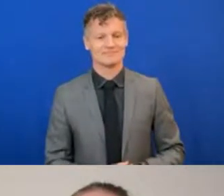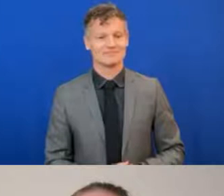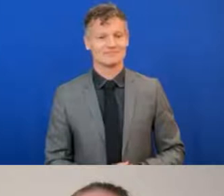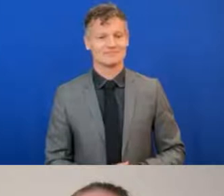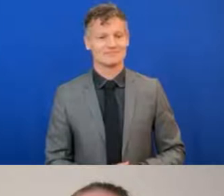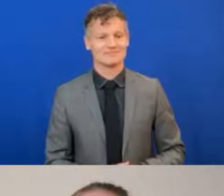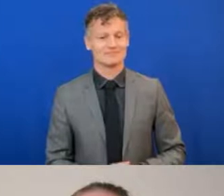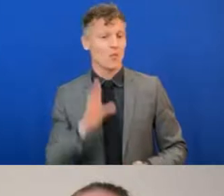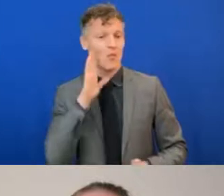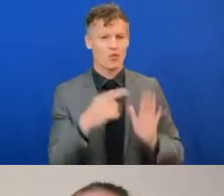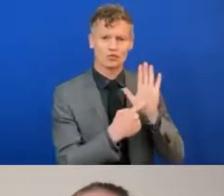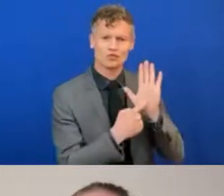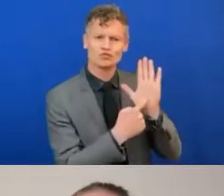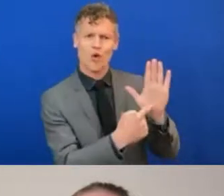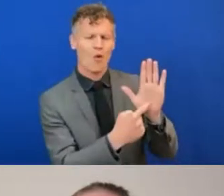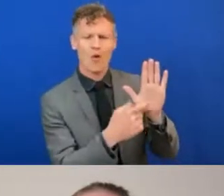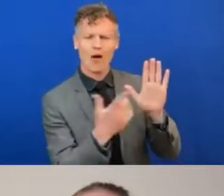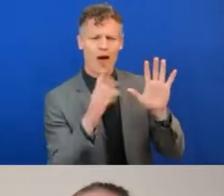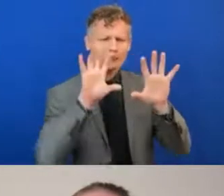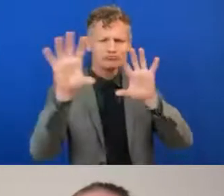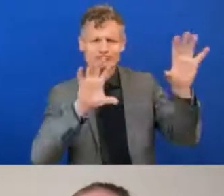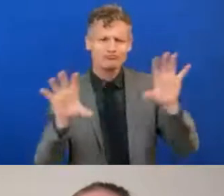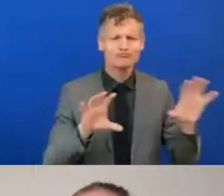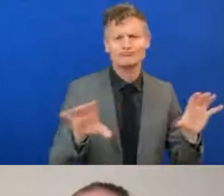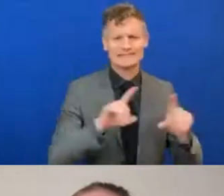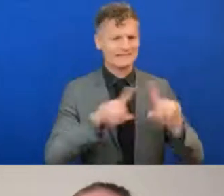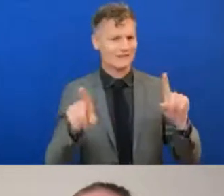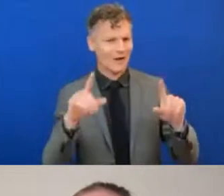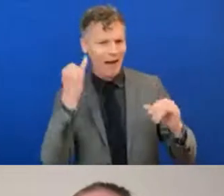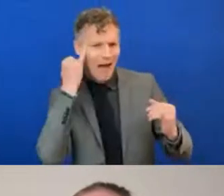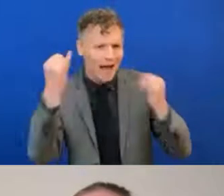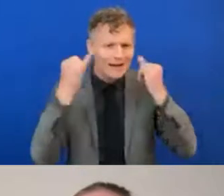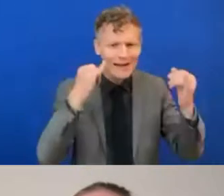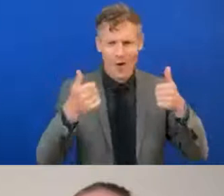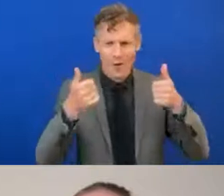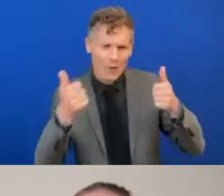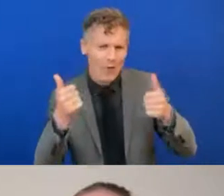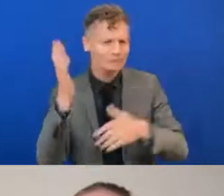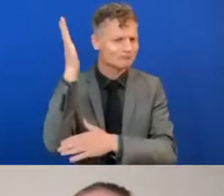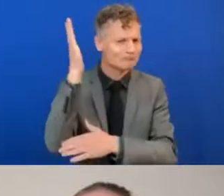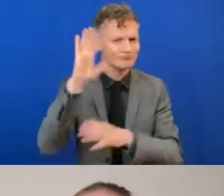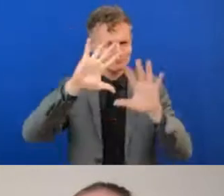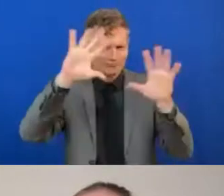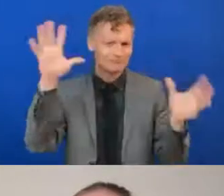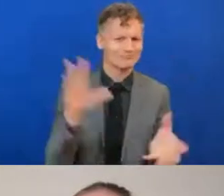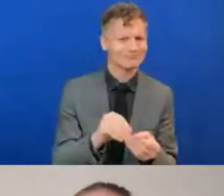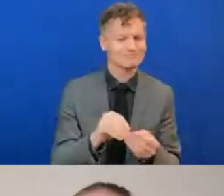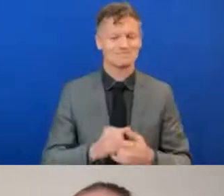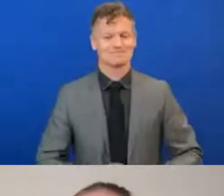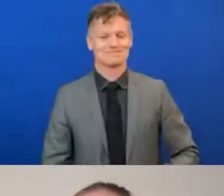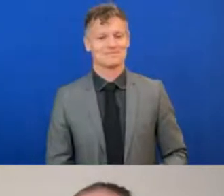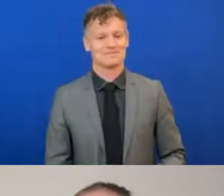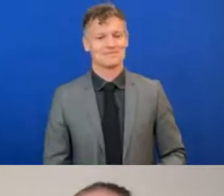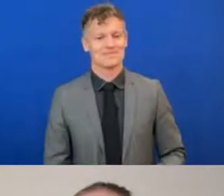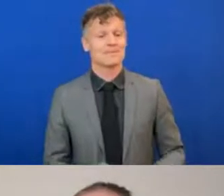will illustrate as much as possible of all the wonderful things you're about to hear. So, now, let me